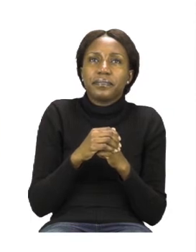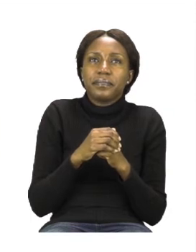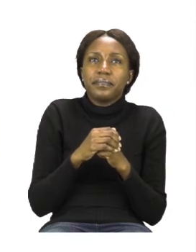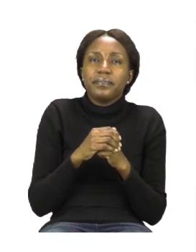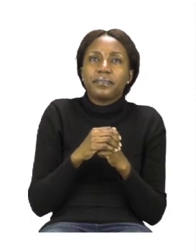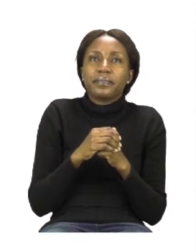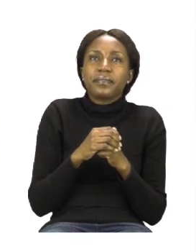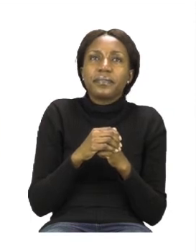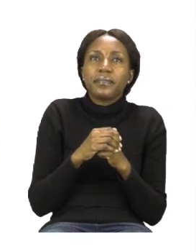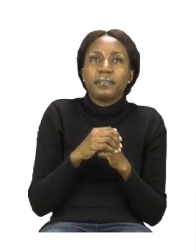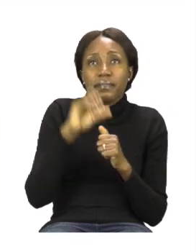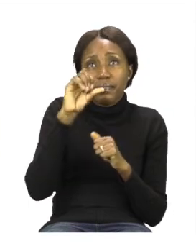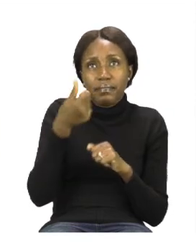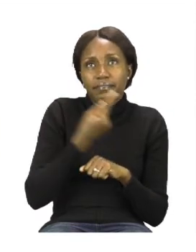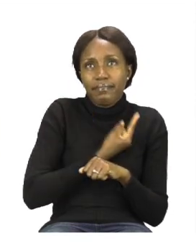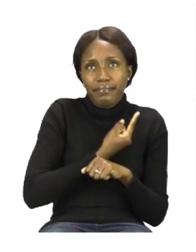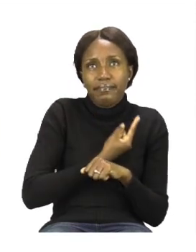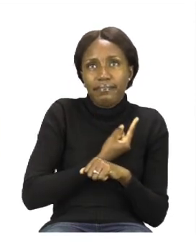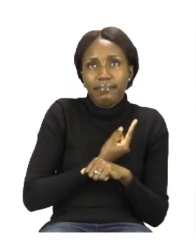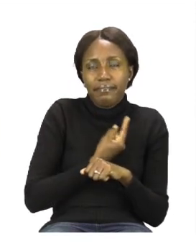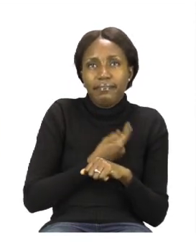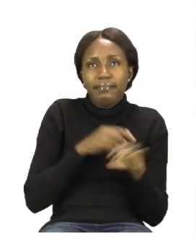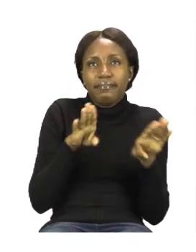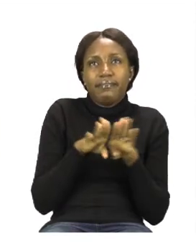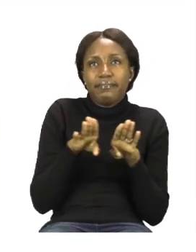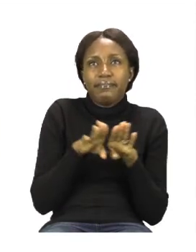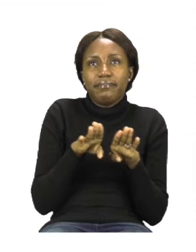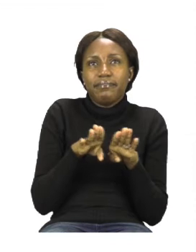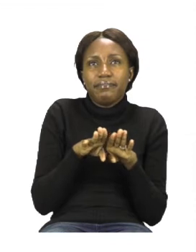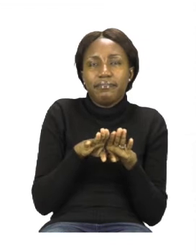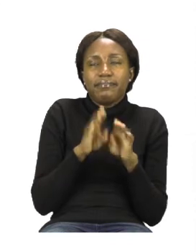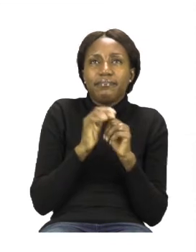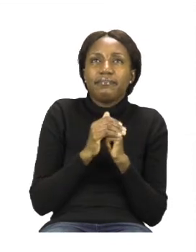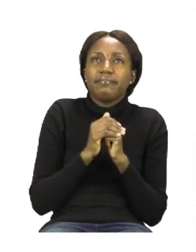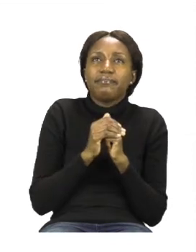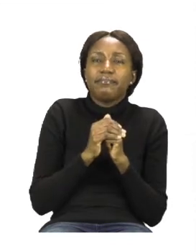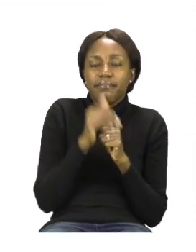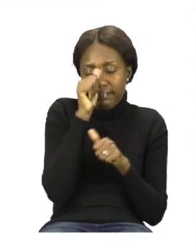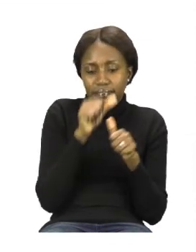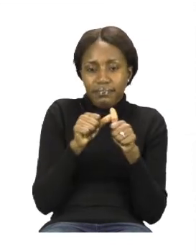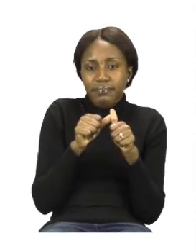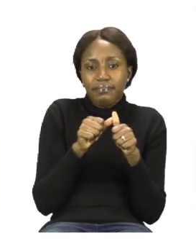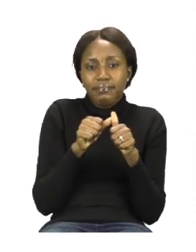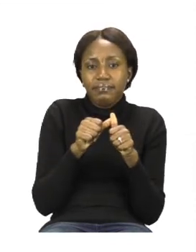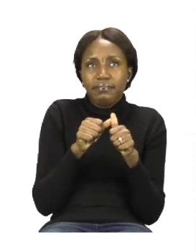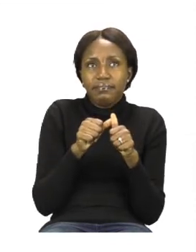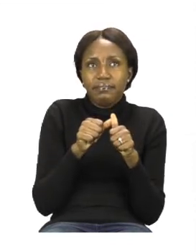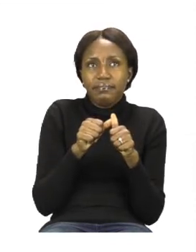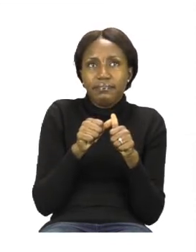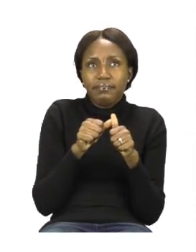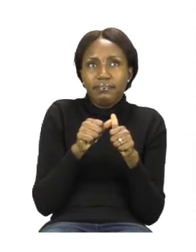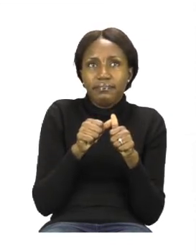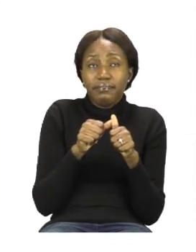The rest of them, you are going to read and do by yourselves. Remember, we did these as our